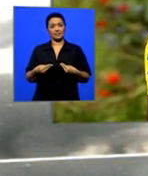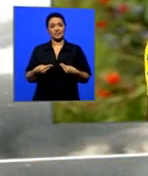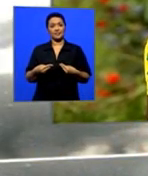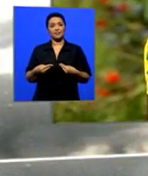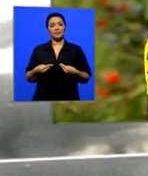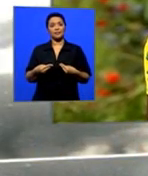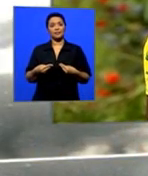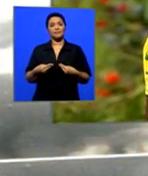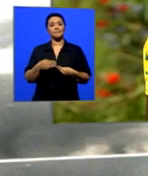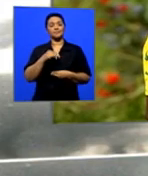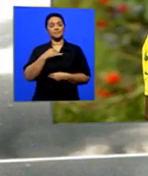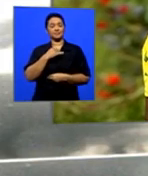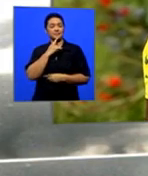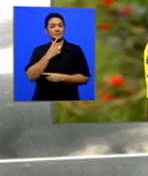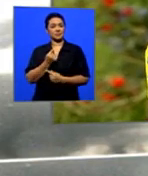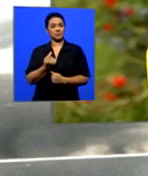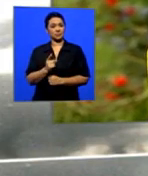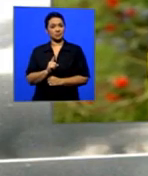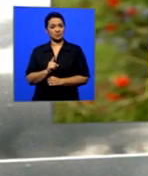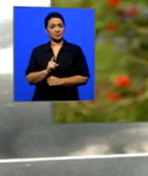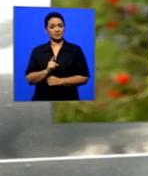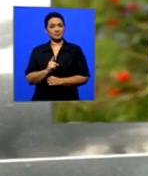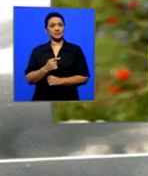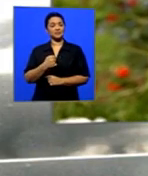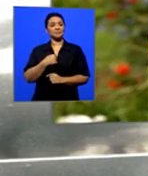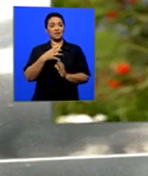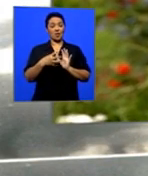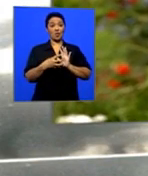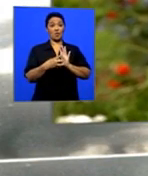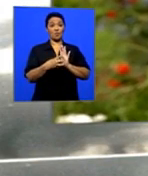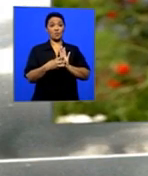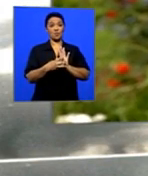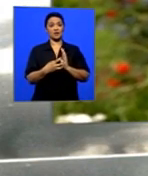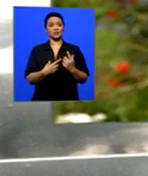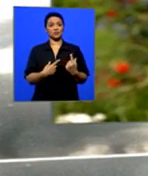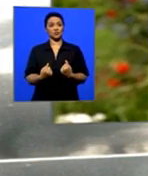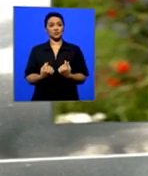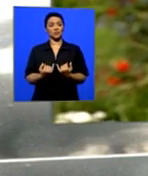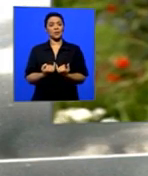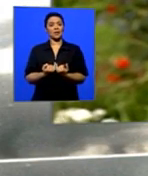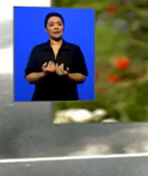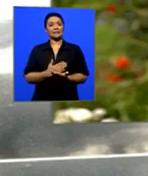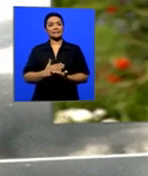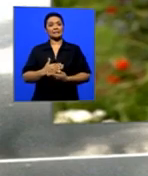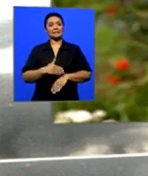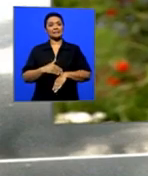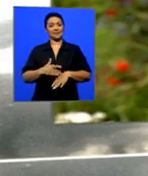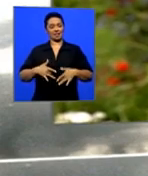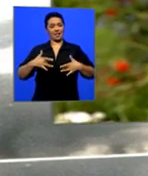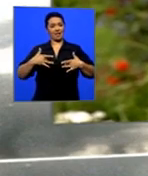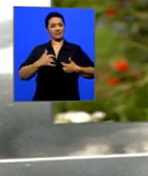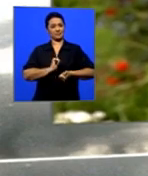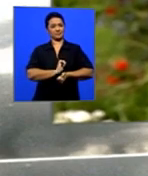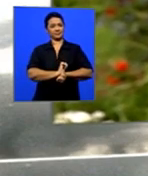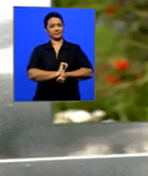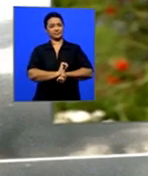has happened to Dad was that from a firebrand that he was when he was sentenced to life imprisonment,